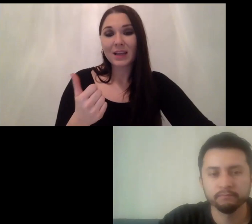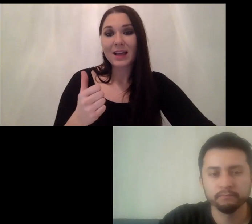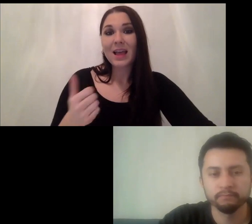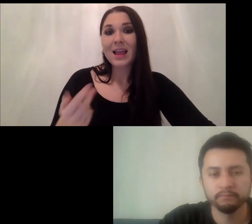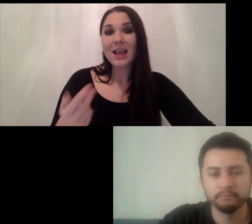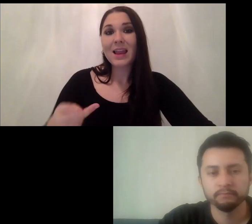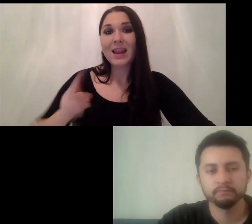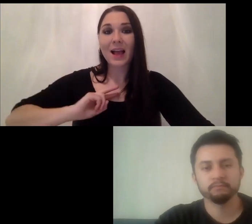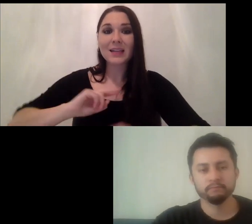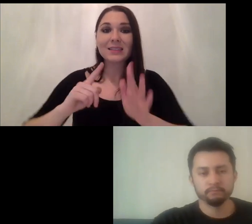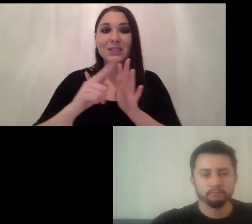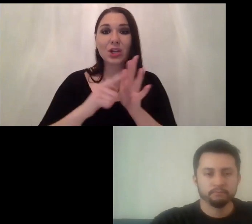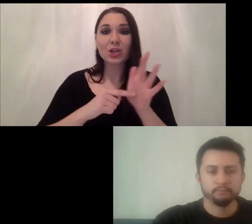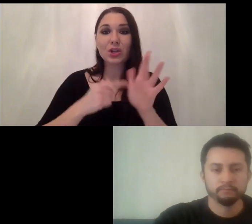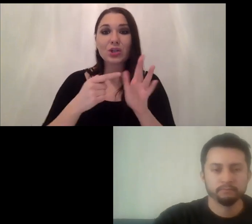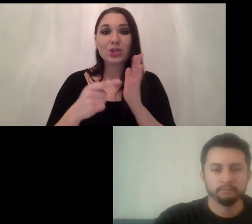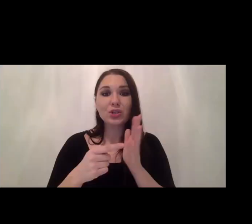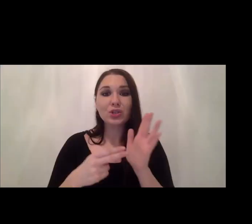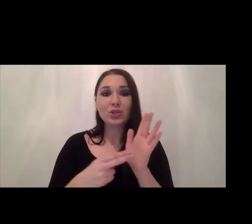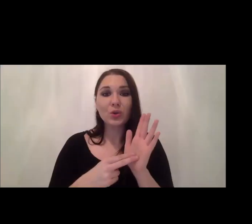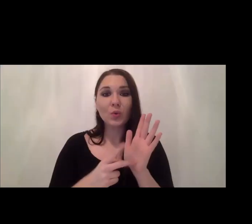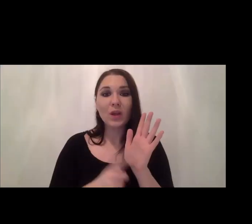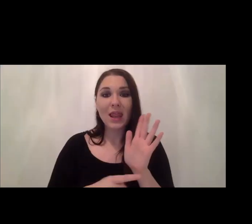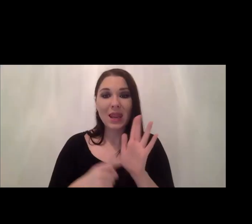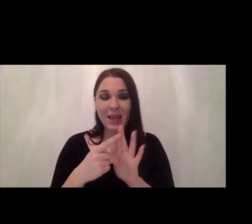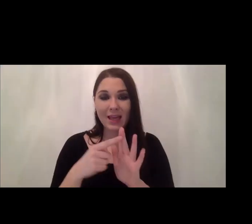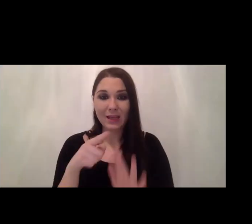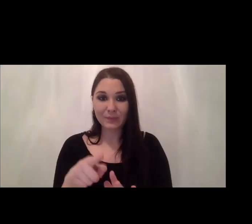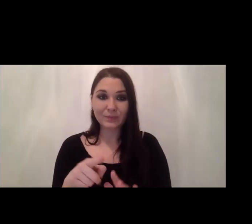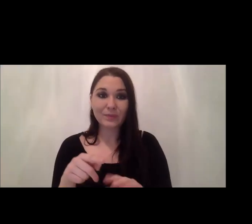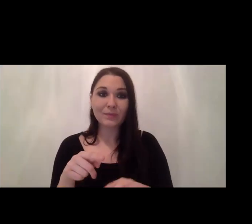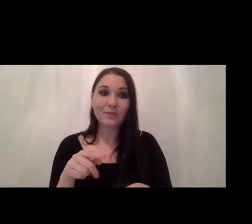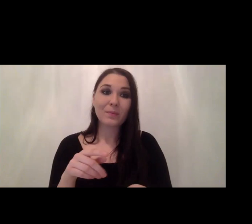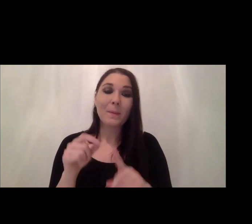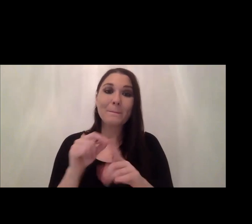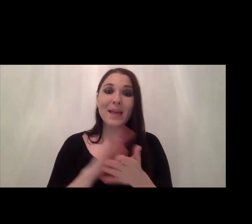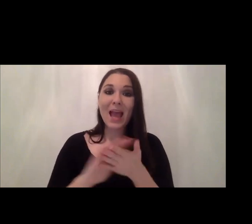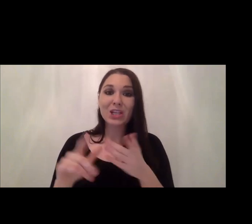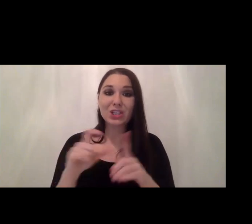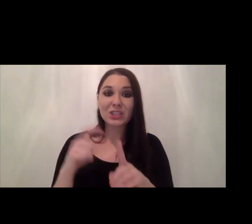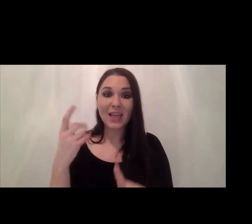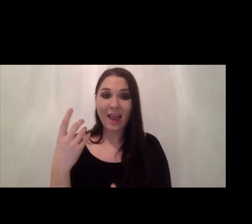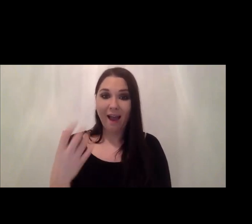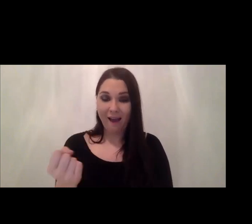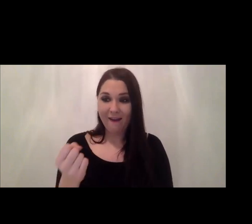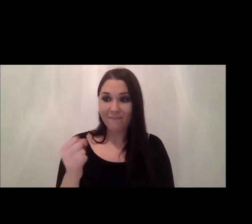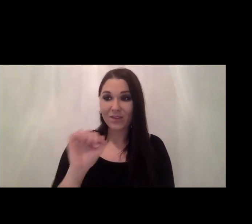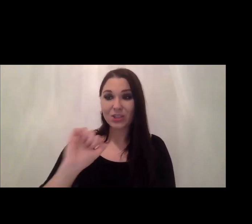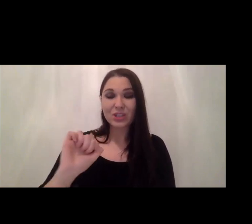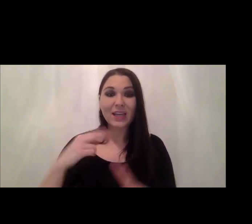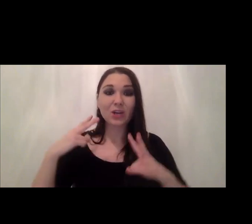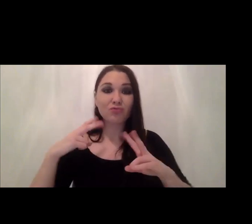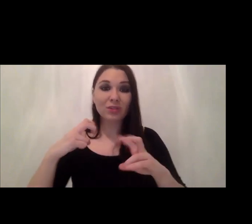has a phd in computer science from the university of auckland before moving into the industry she was a researcher and a lecturer